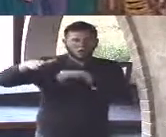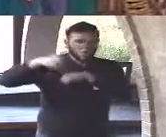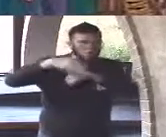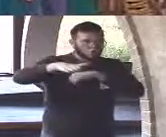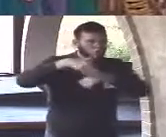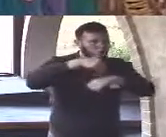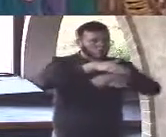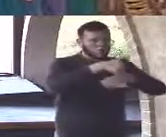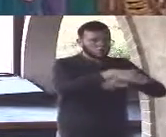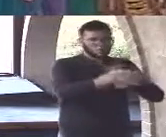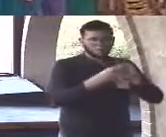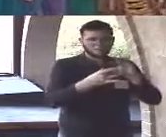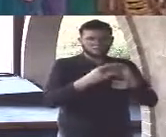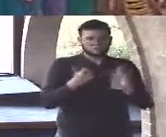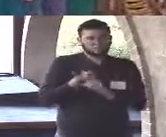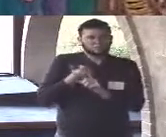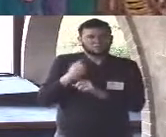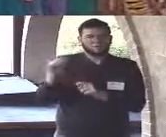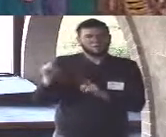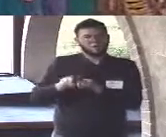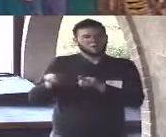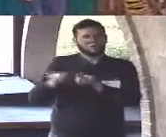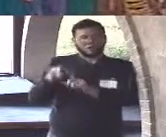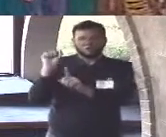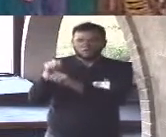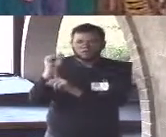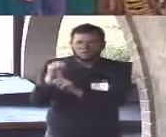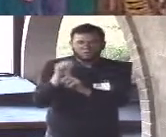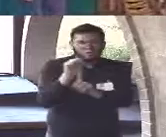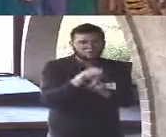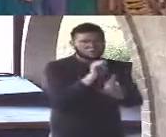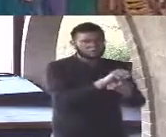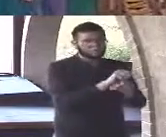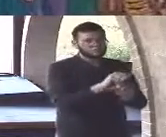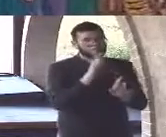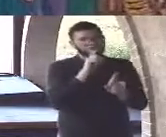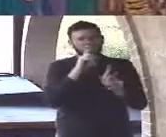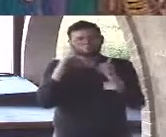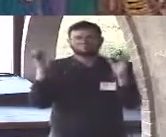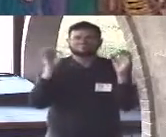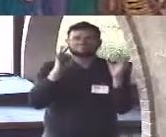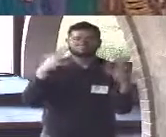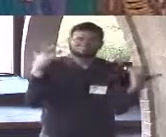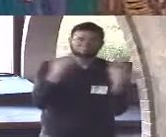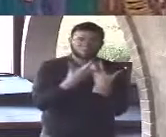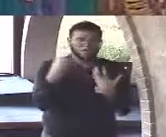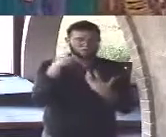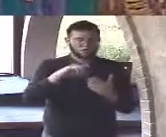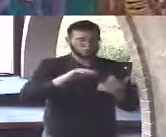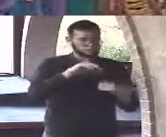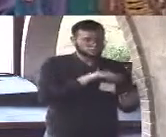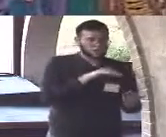deceiving people so all around a very appropriate namesake for the study of interpreting and reading text i think